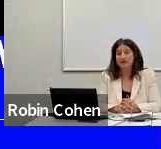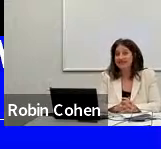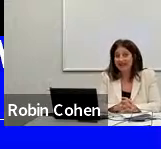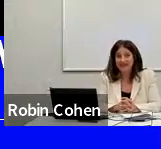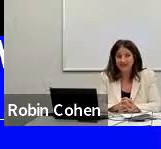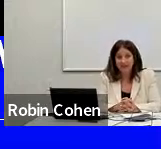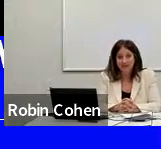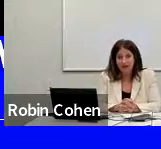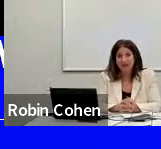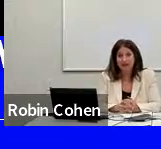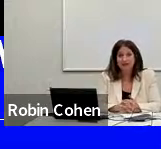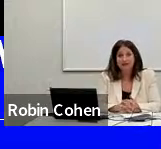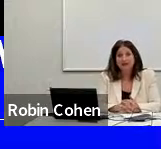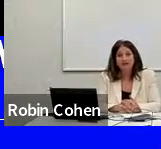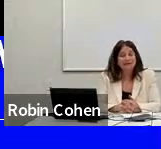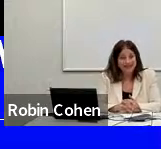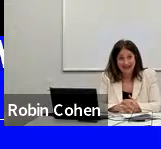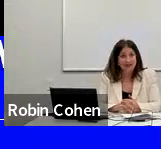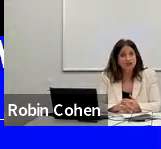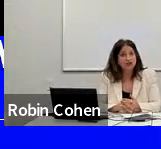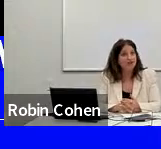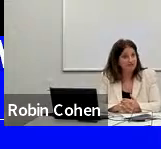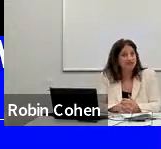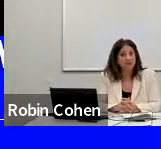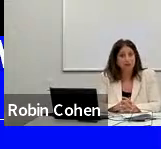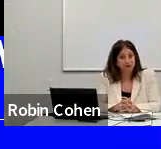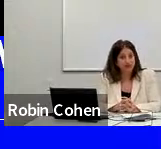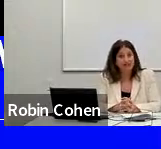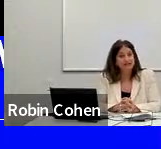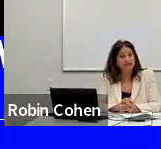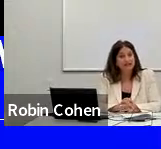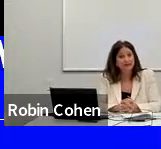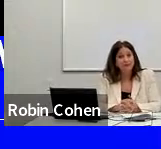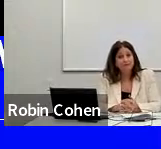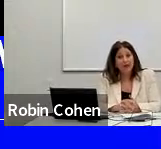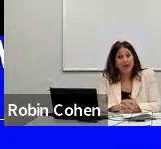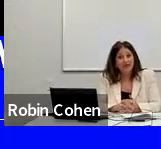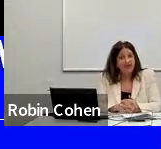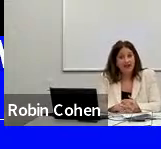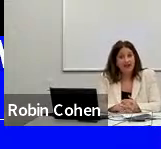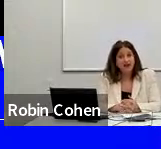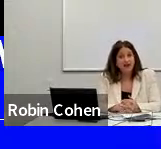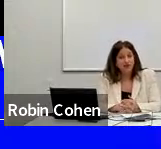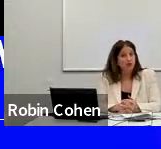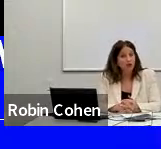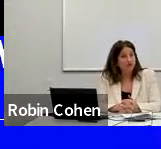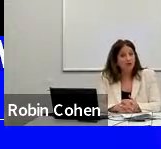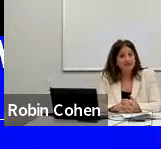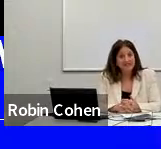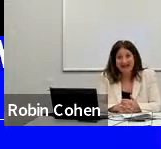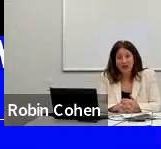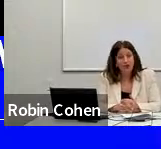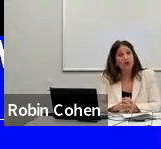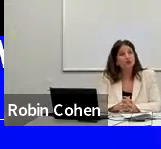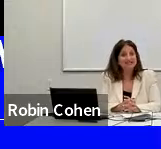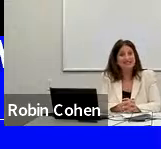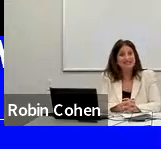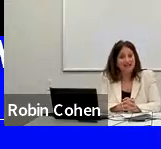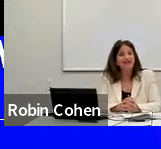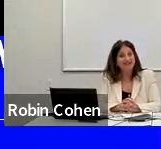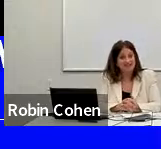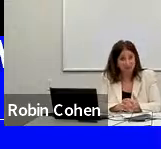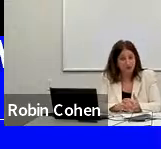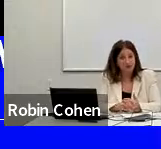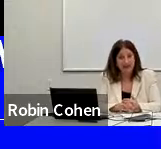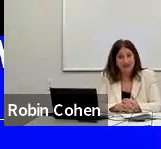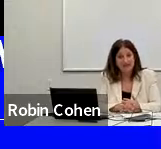on their executive committee from 10 to 50%. Their workforce is now close